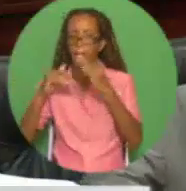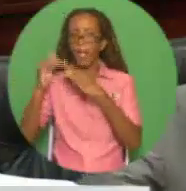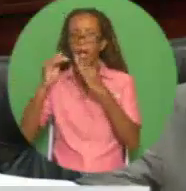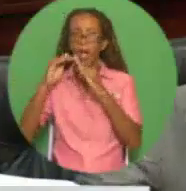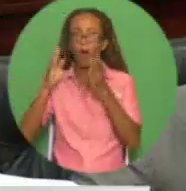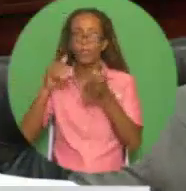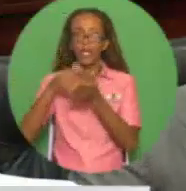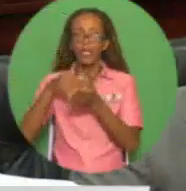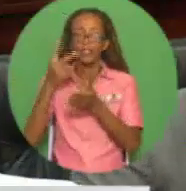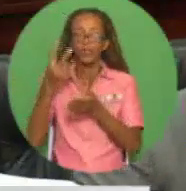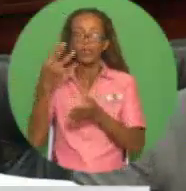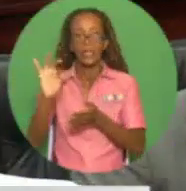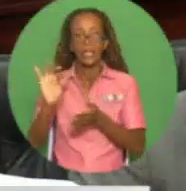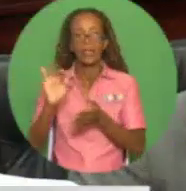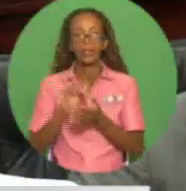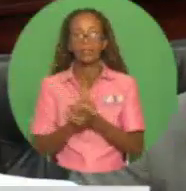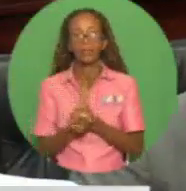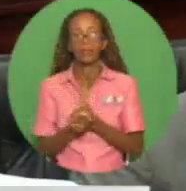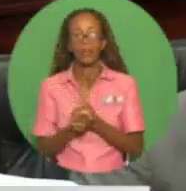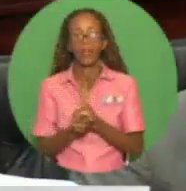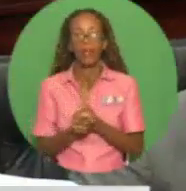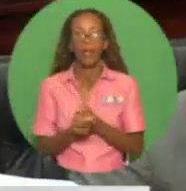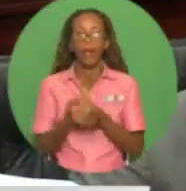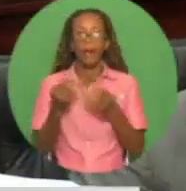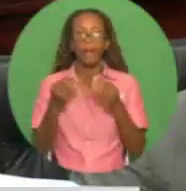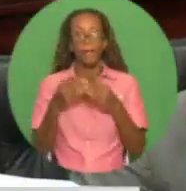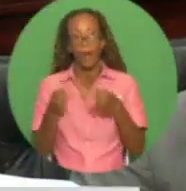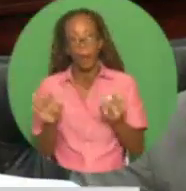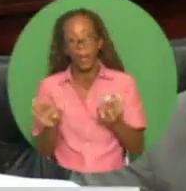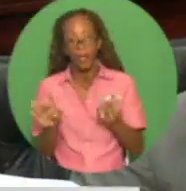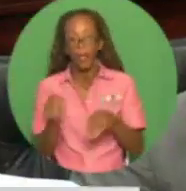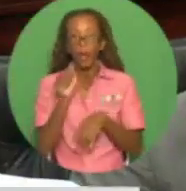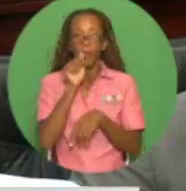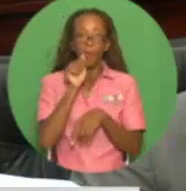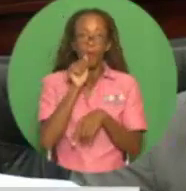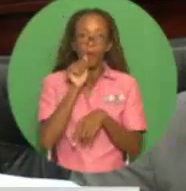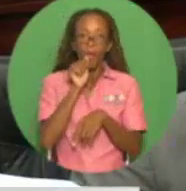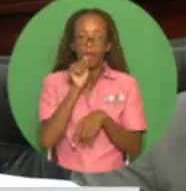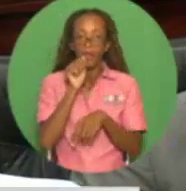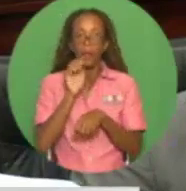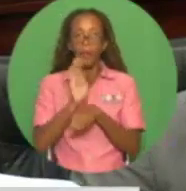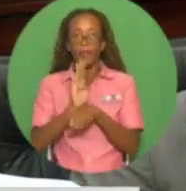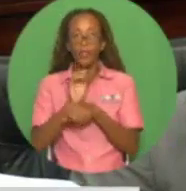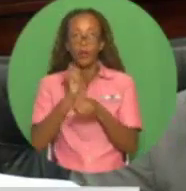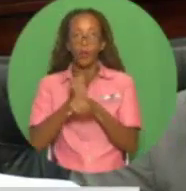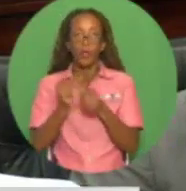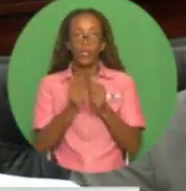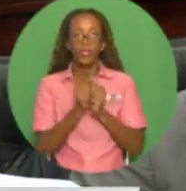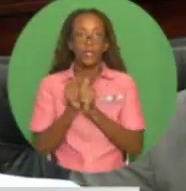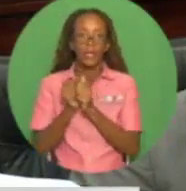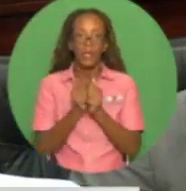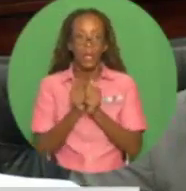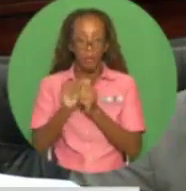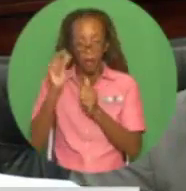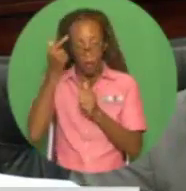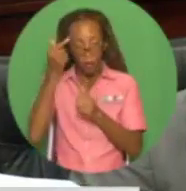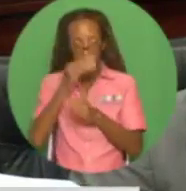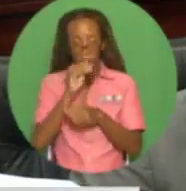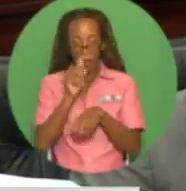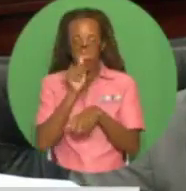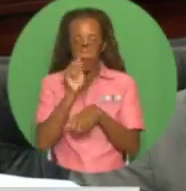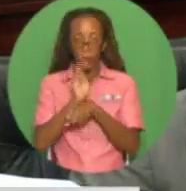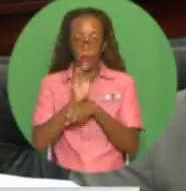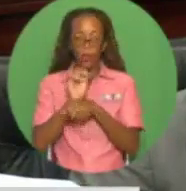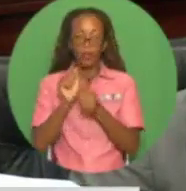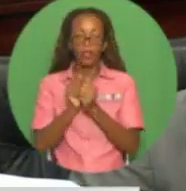Madam Speaker, through public-private partnerships, we have been actively we have actively engaged the private sector in the